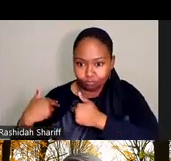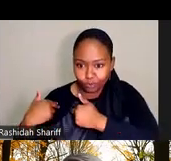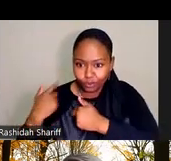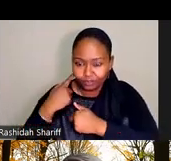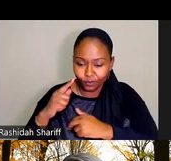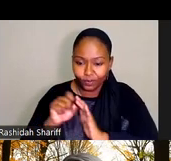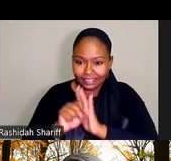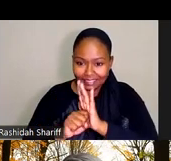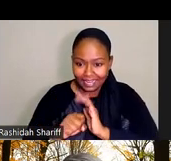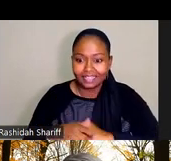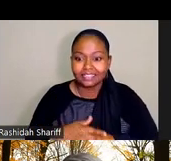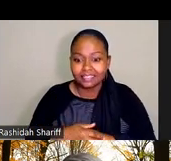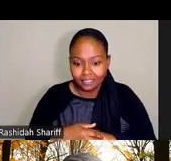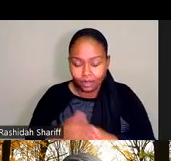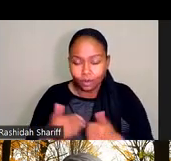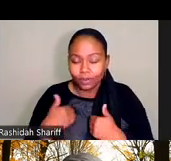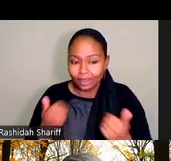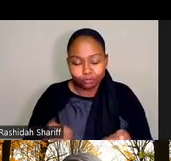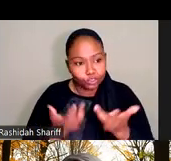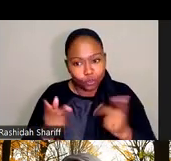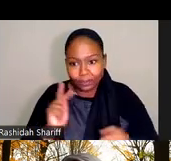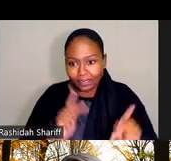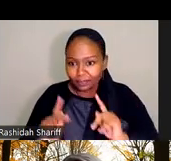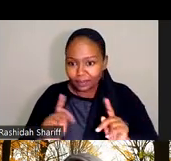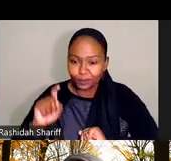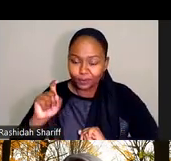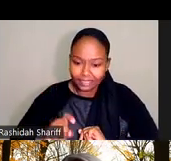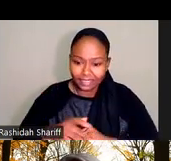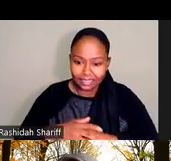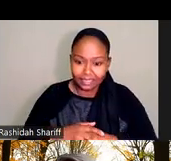that where so many people end up needing to